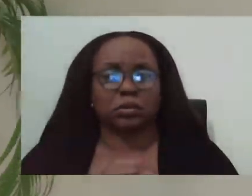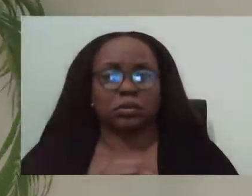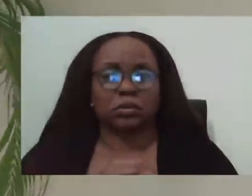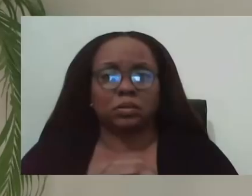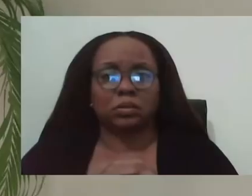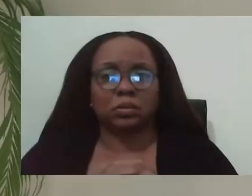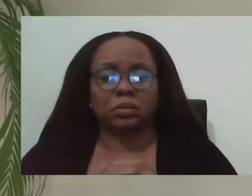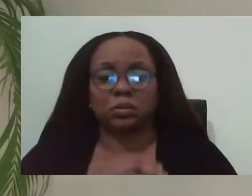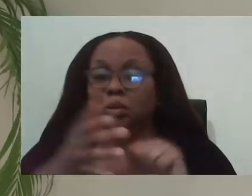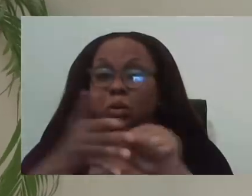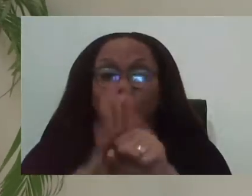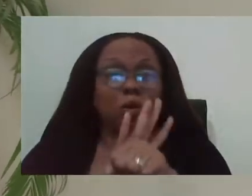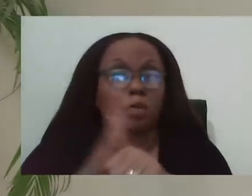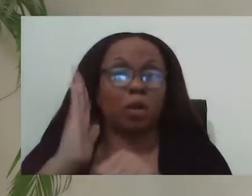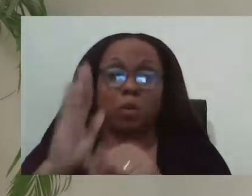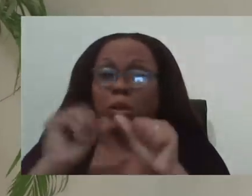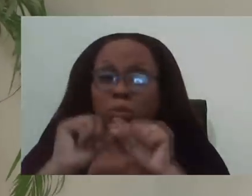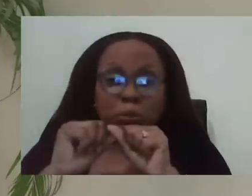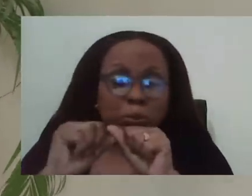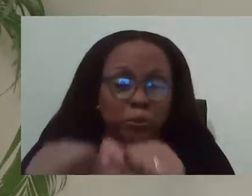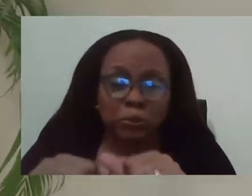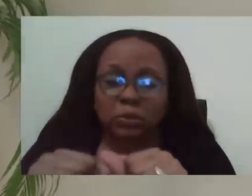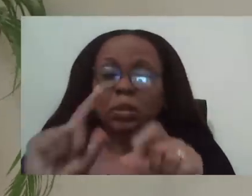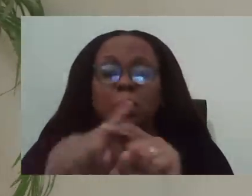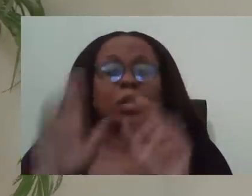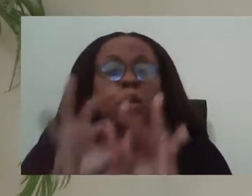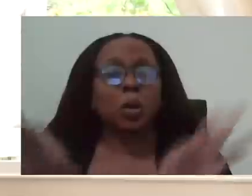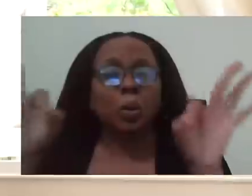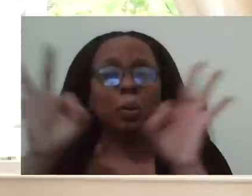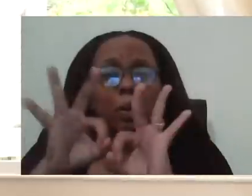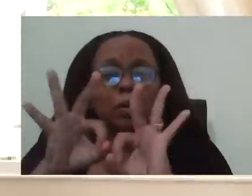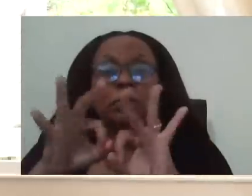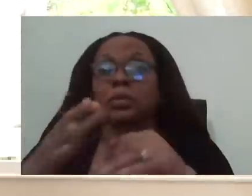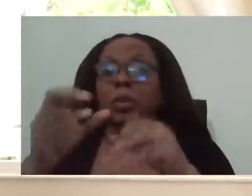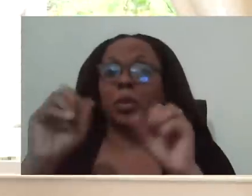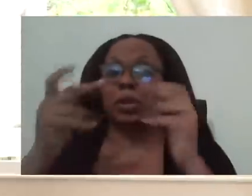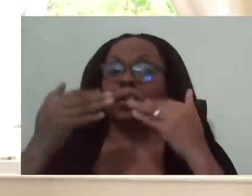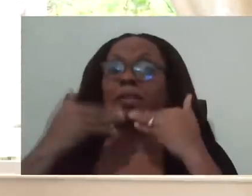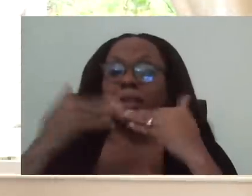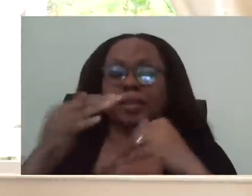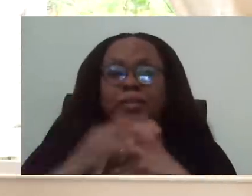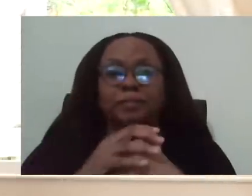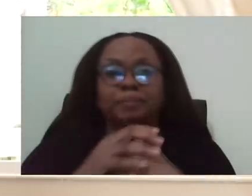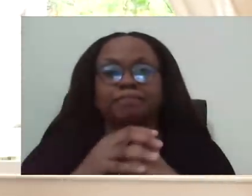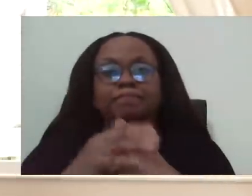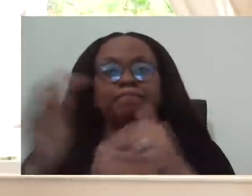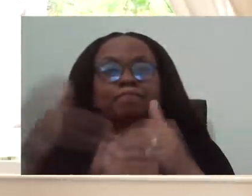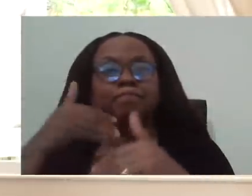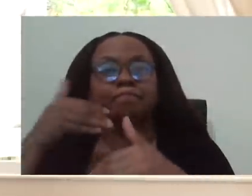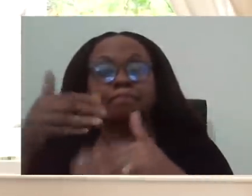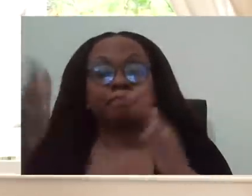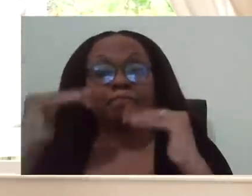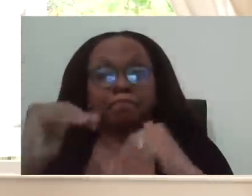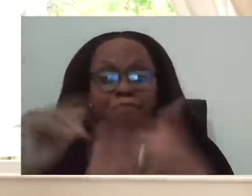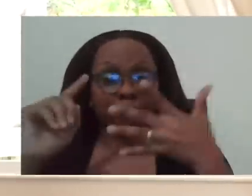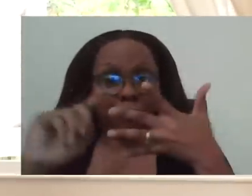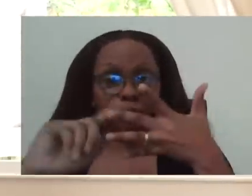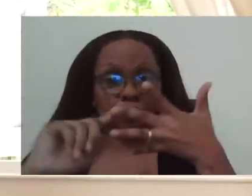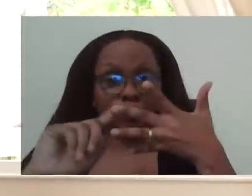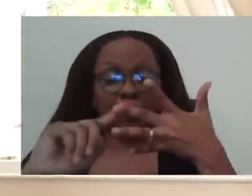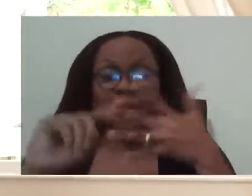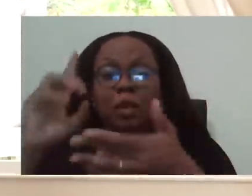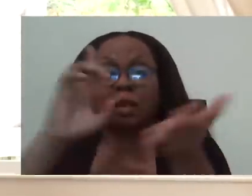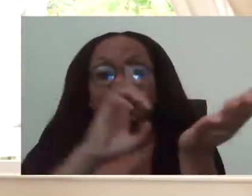It's just as important. Thank you very much, uh, Dr. Herbert. Next, let's go to Dr. Adana Grandison, uh,